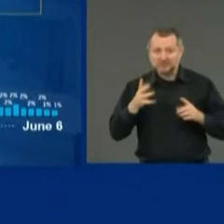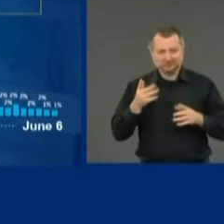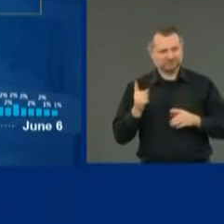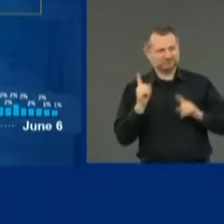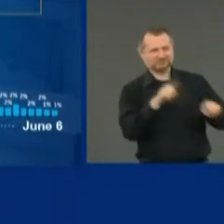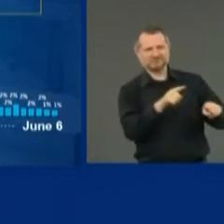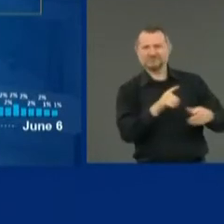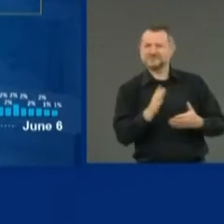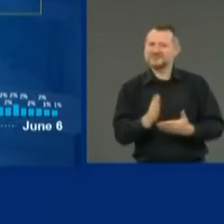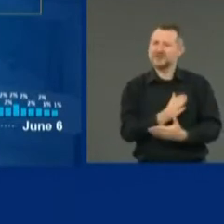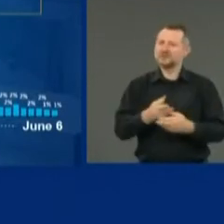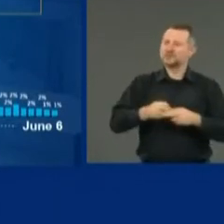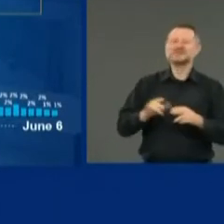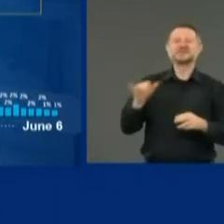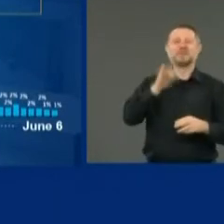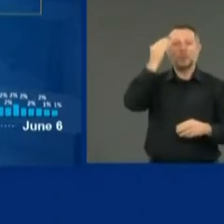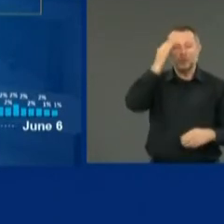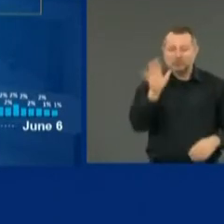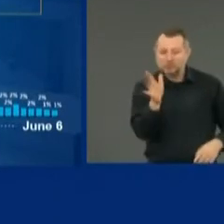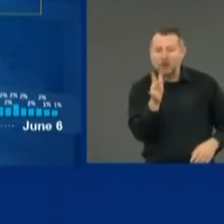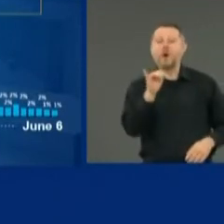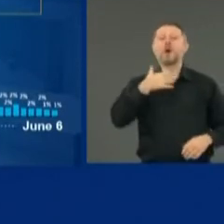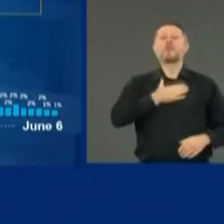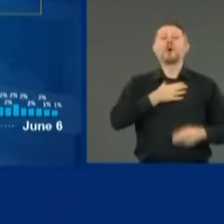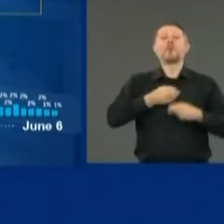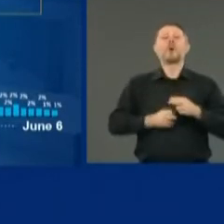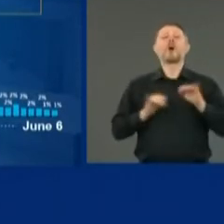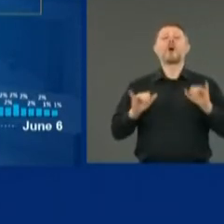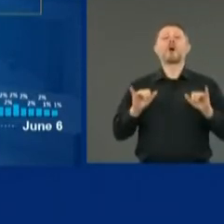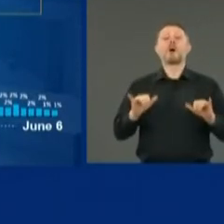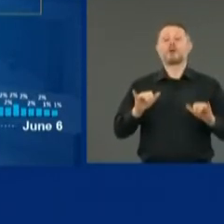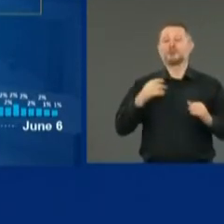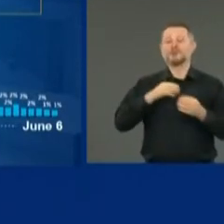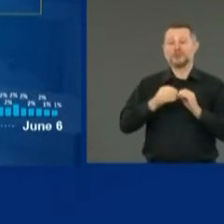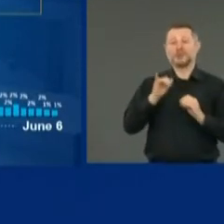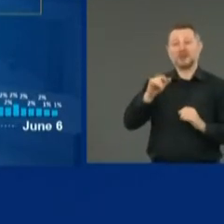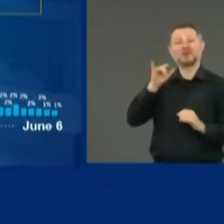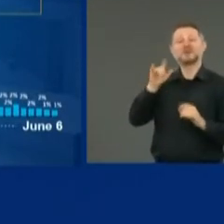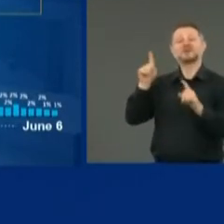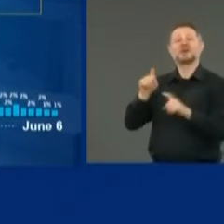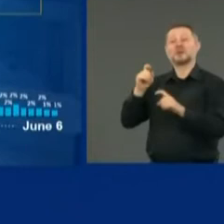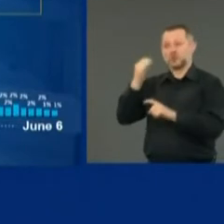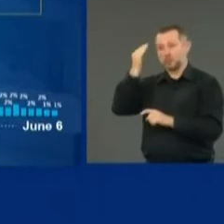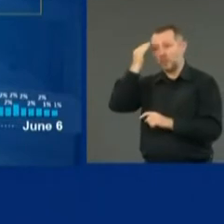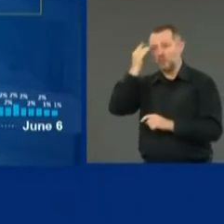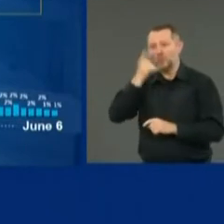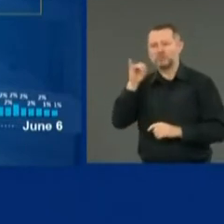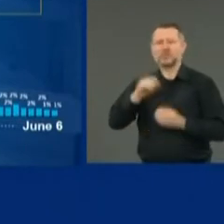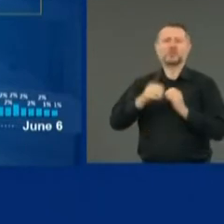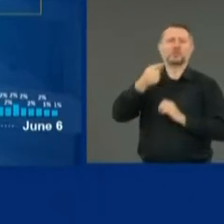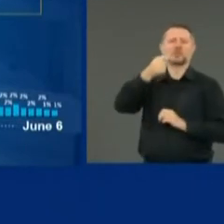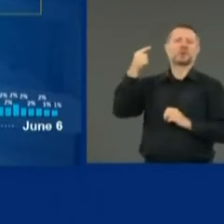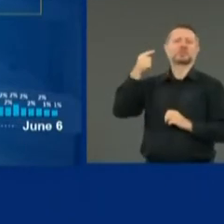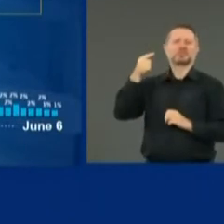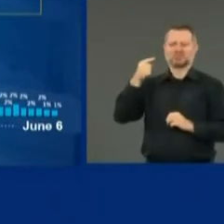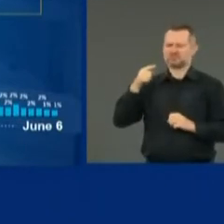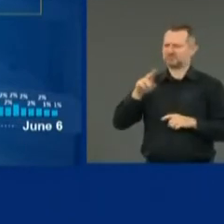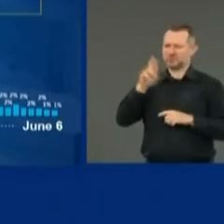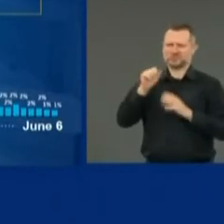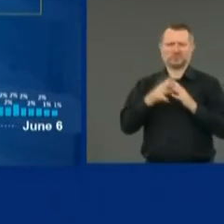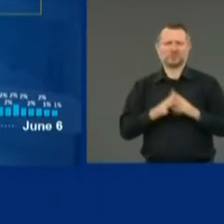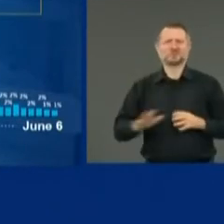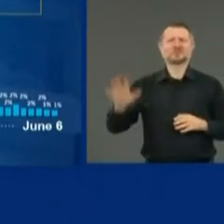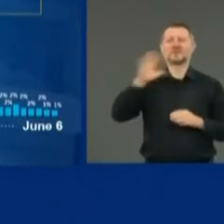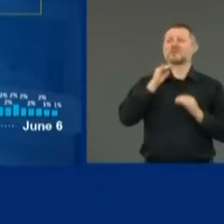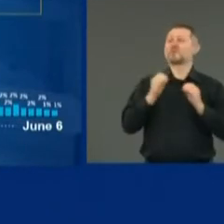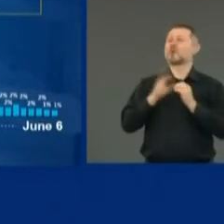We do more testing than any state in the United States. We do more testing than any country per capita on the globe.